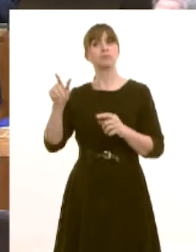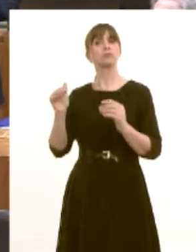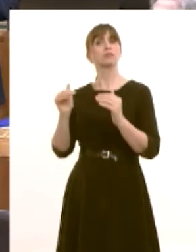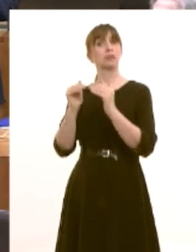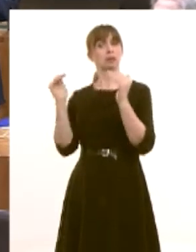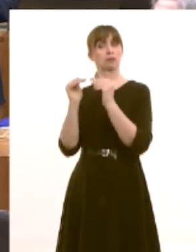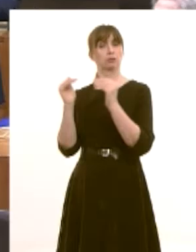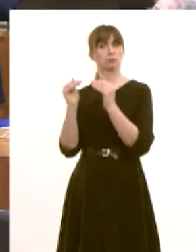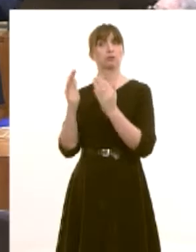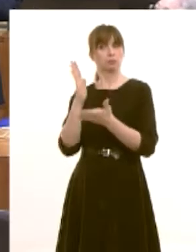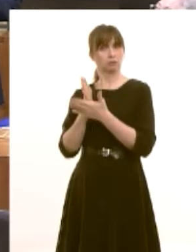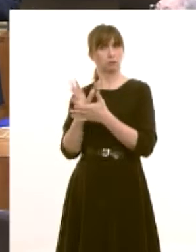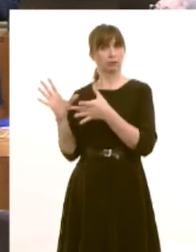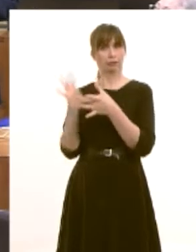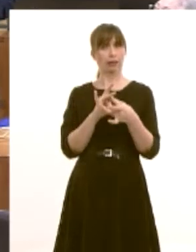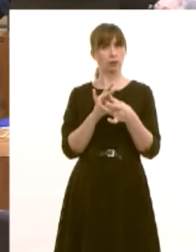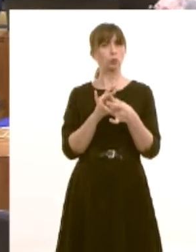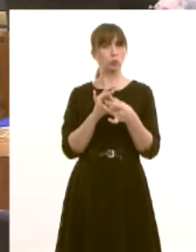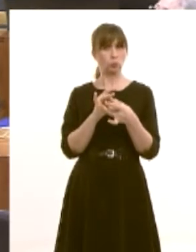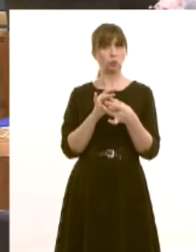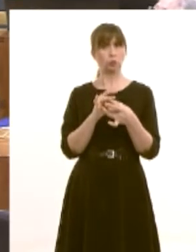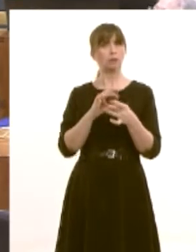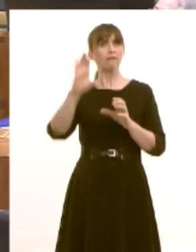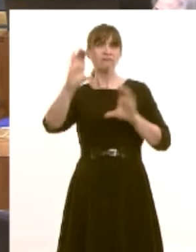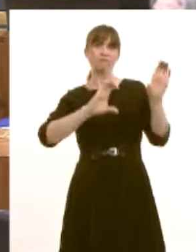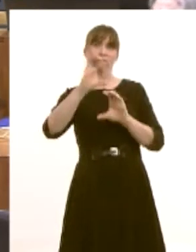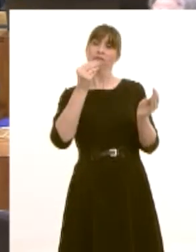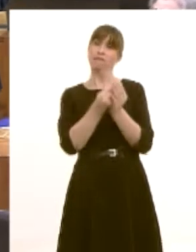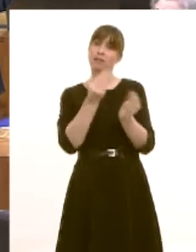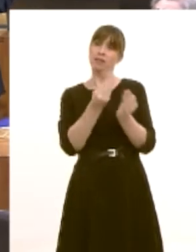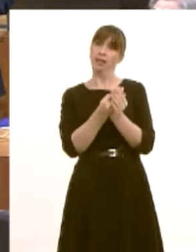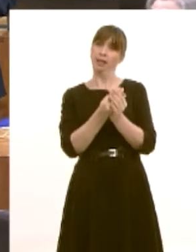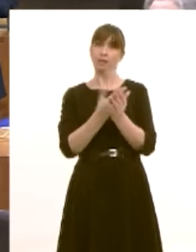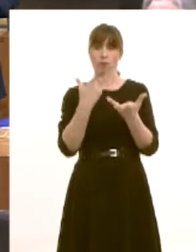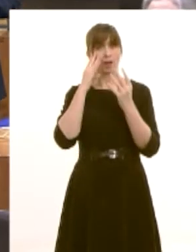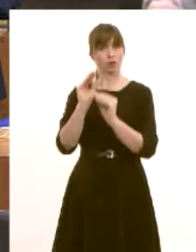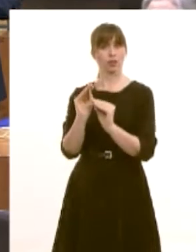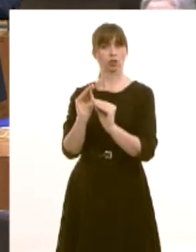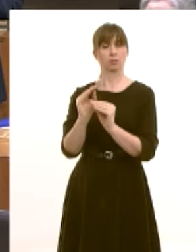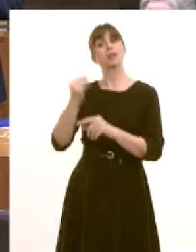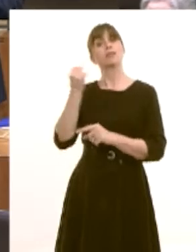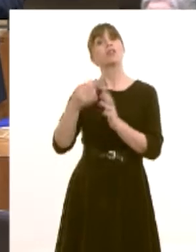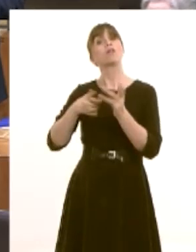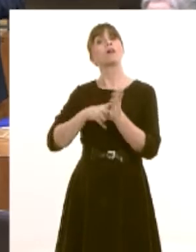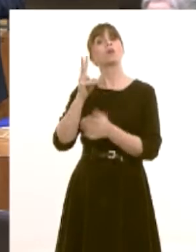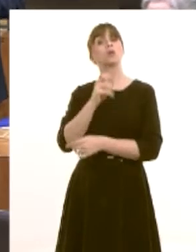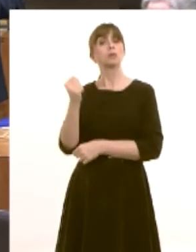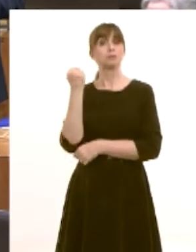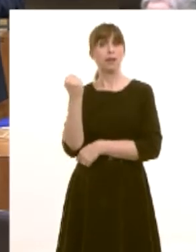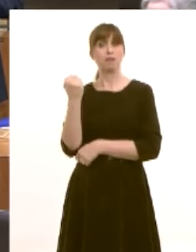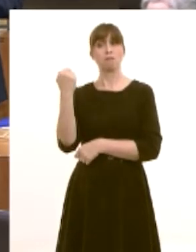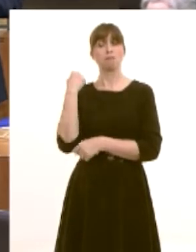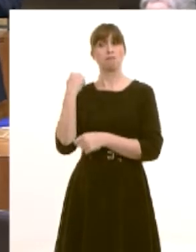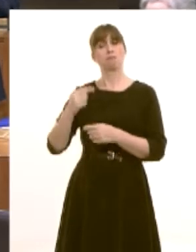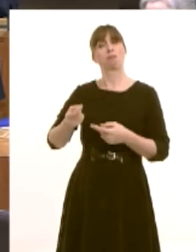dependent on the amount of educational funding that's available. First Minister, on the 17th November 2010, the leader